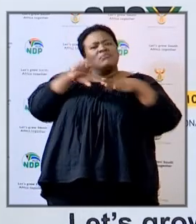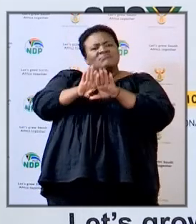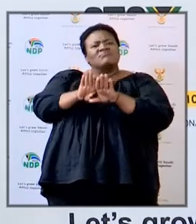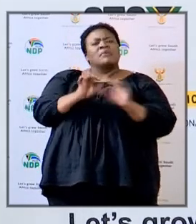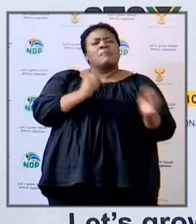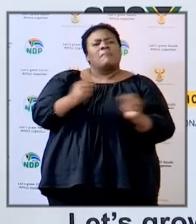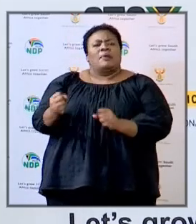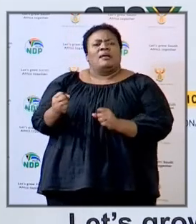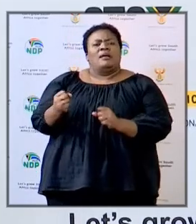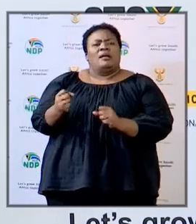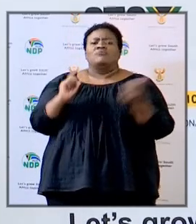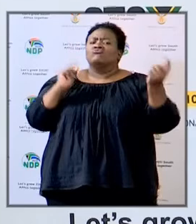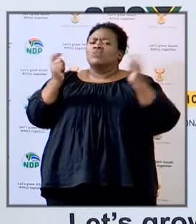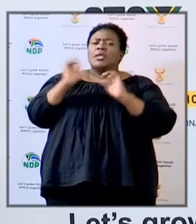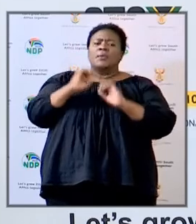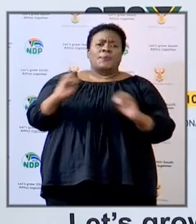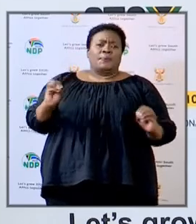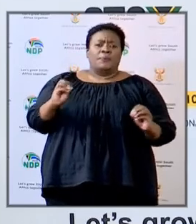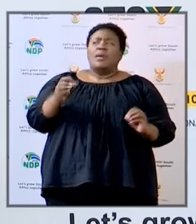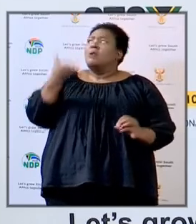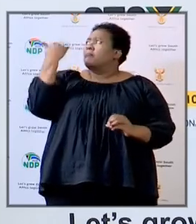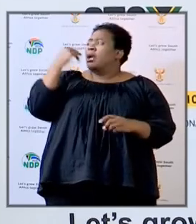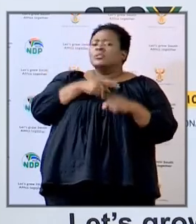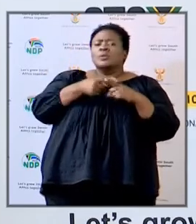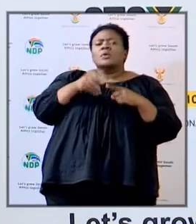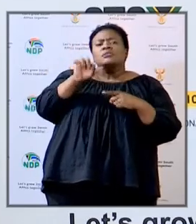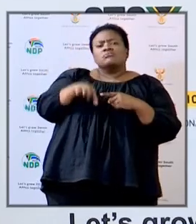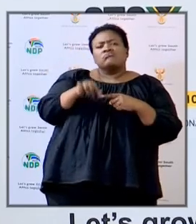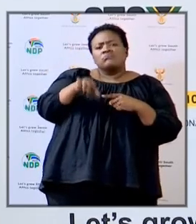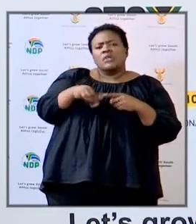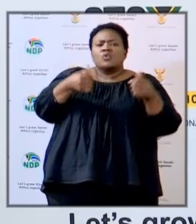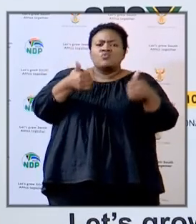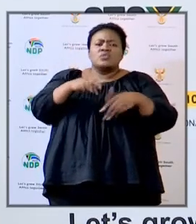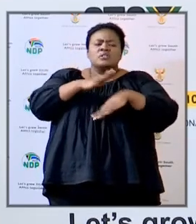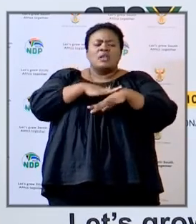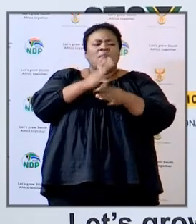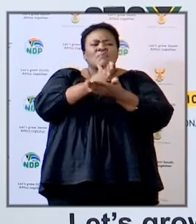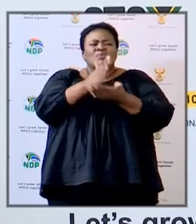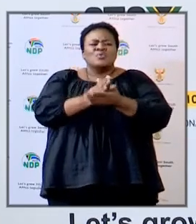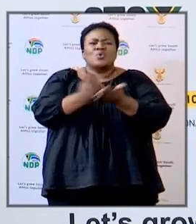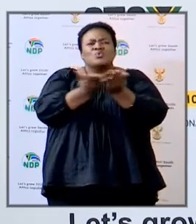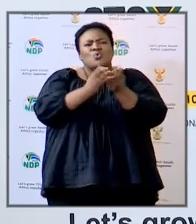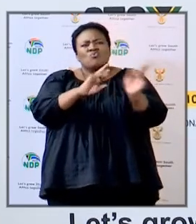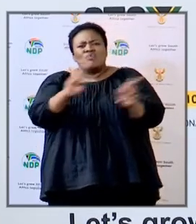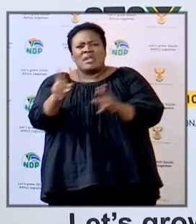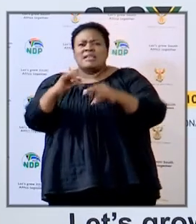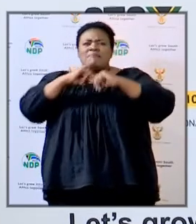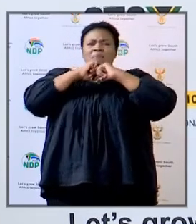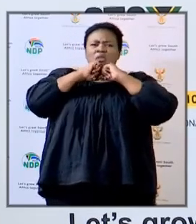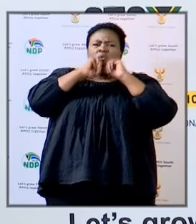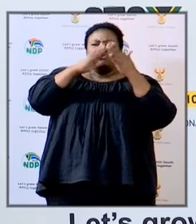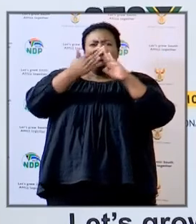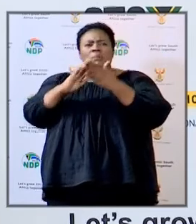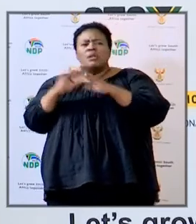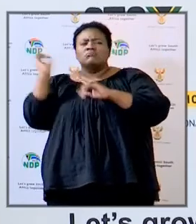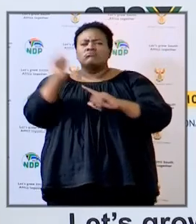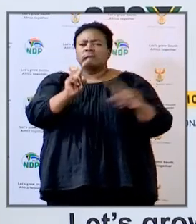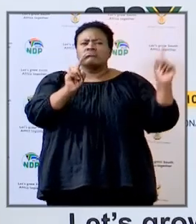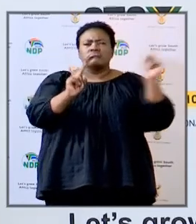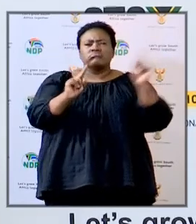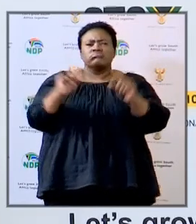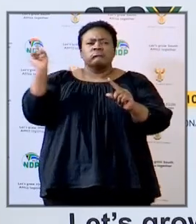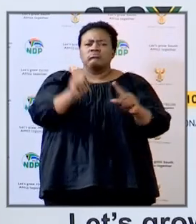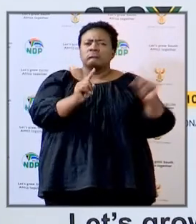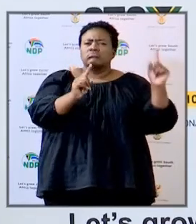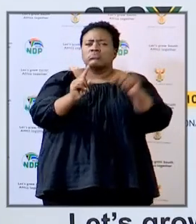it it was good I think in the past weeks when we are doing school readiness parents and committees were